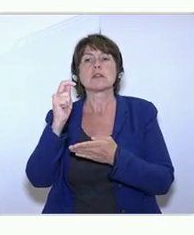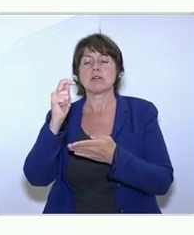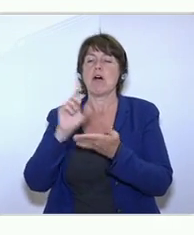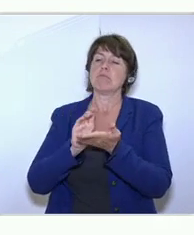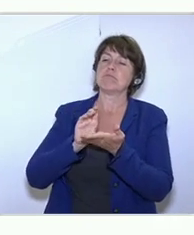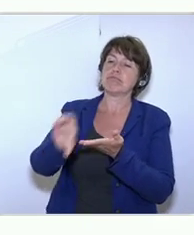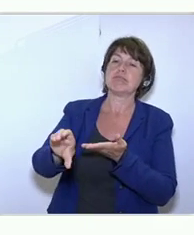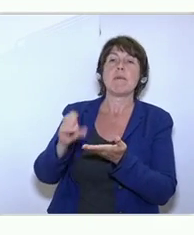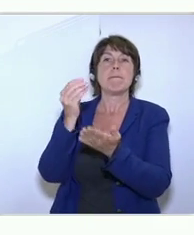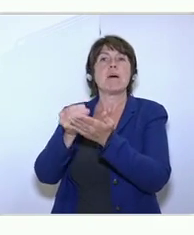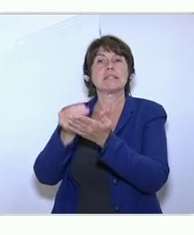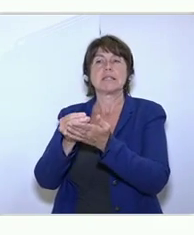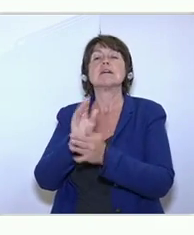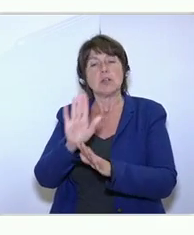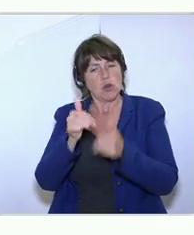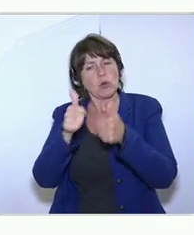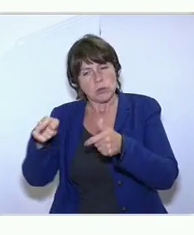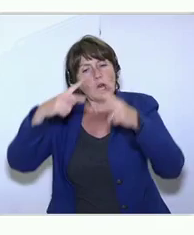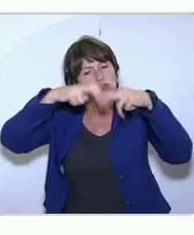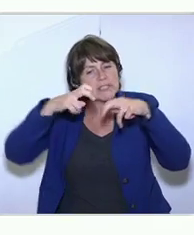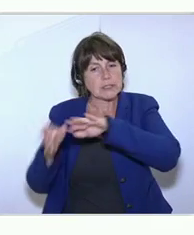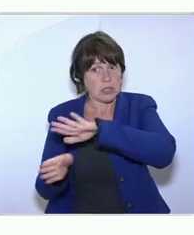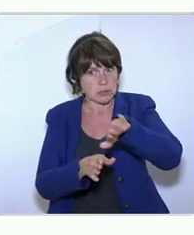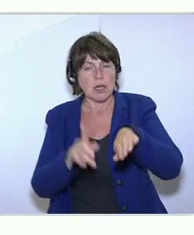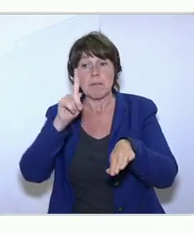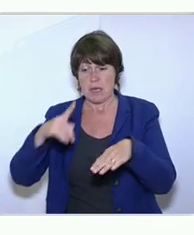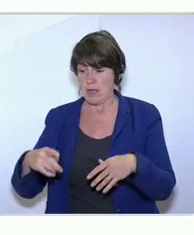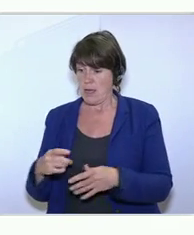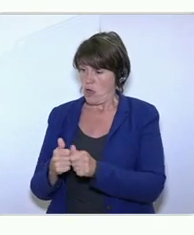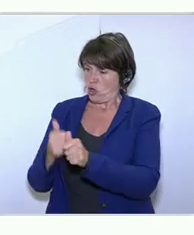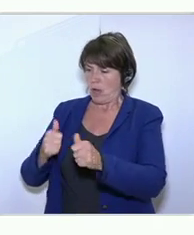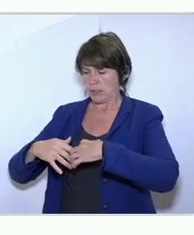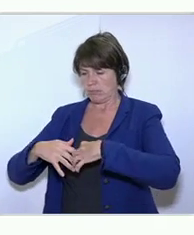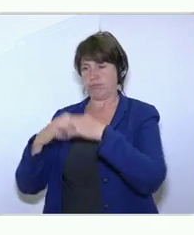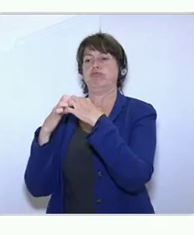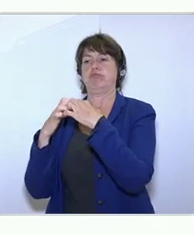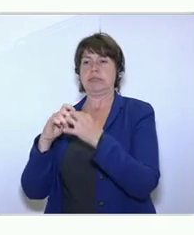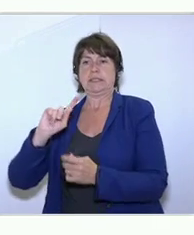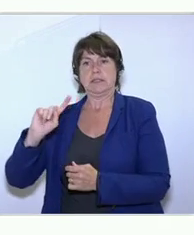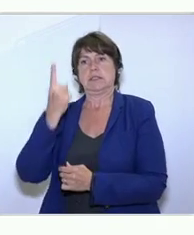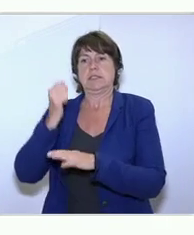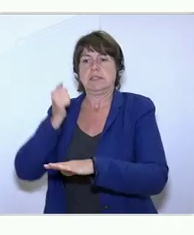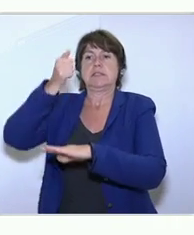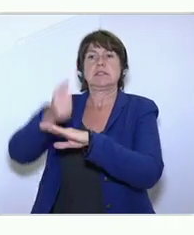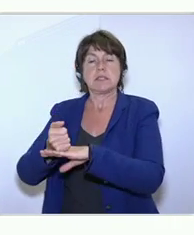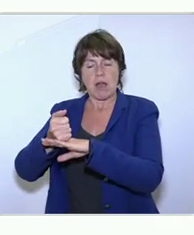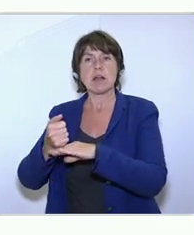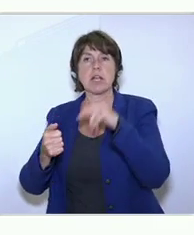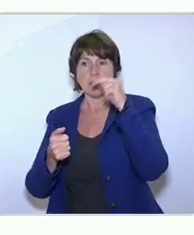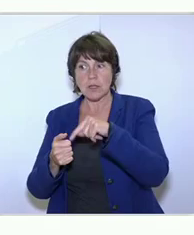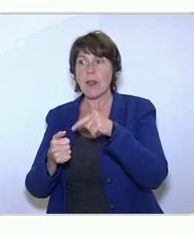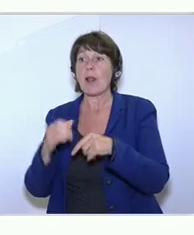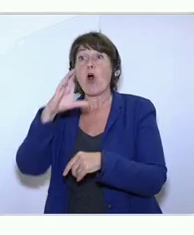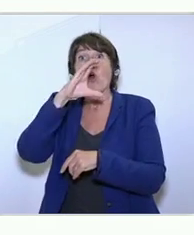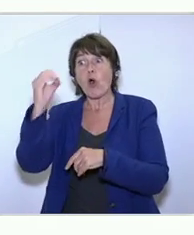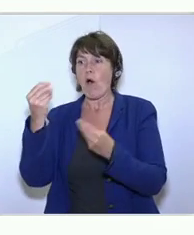to startups, what you want is you want the support to come in co-financing, and require private investors to